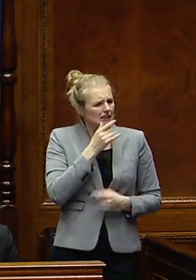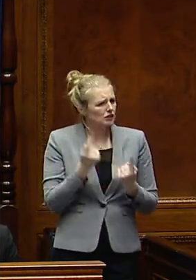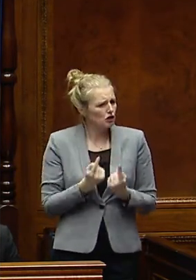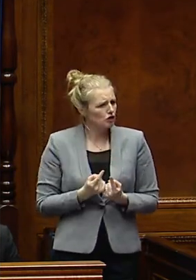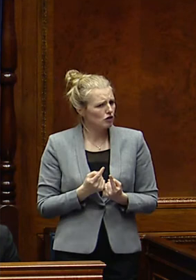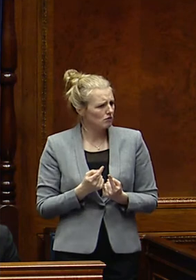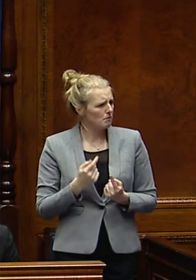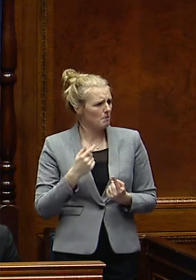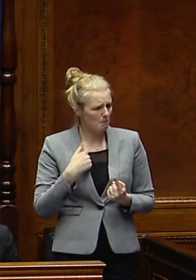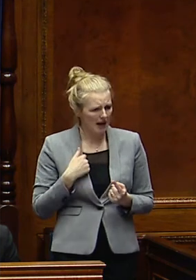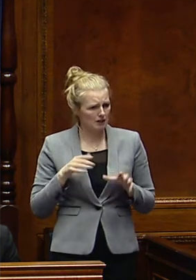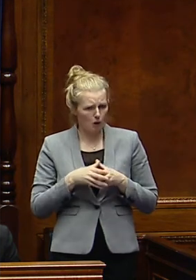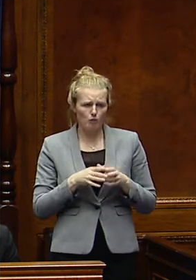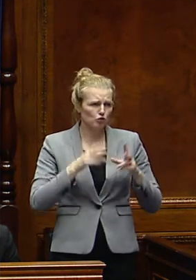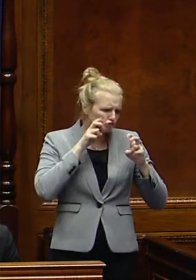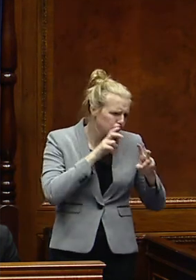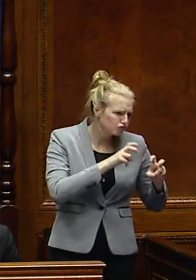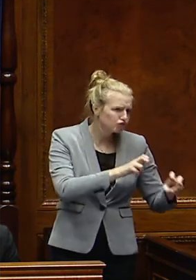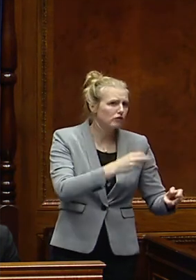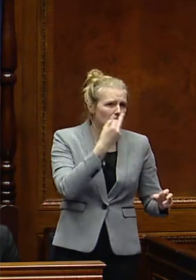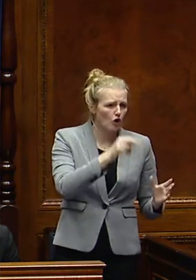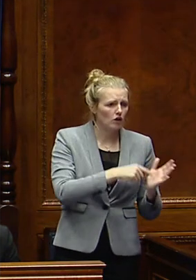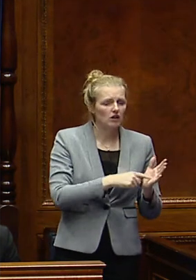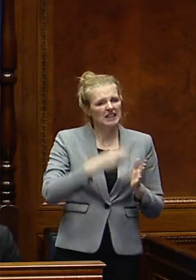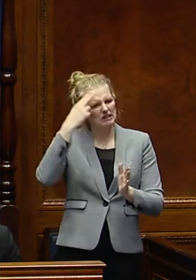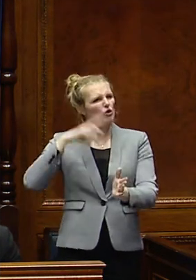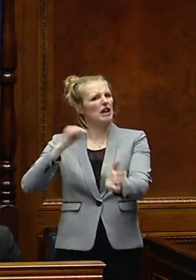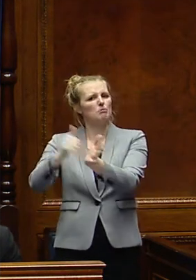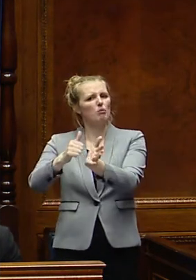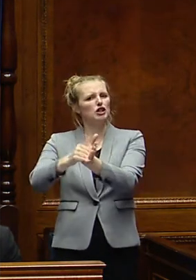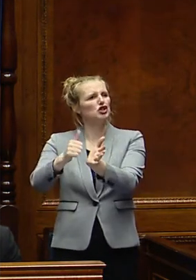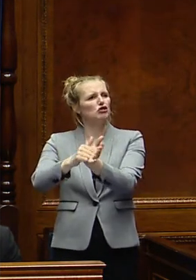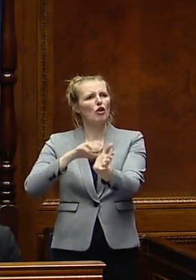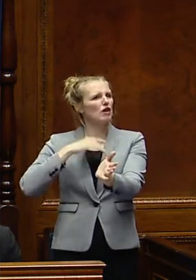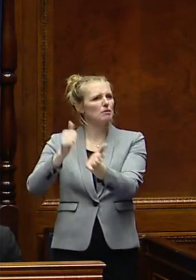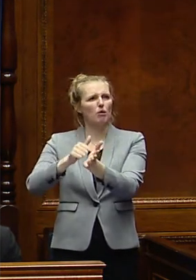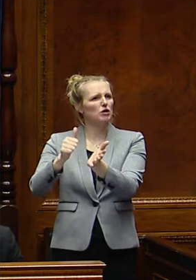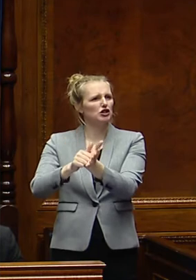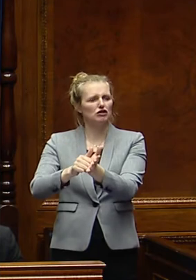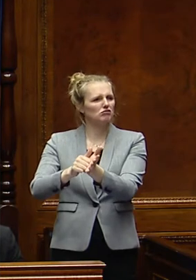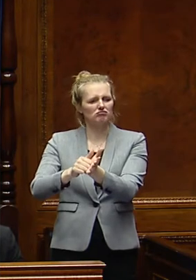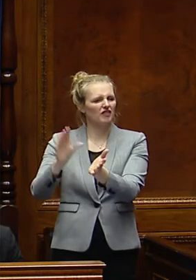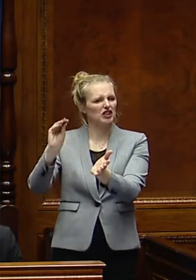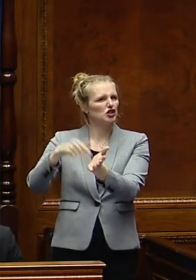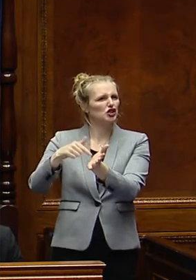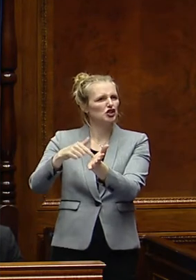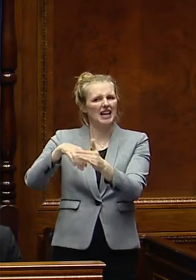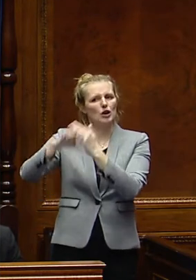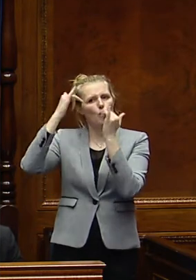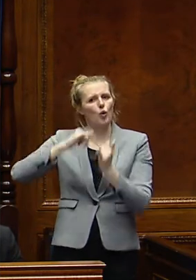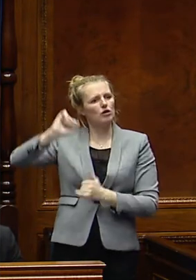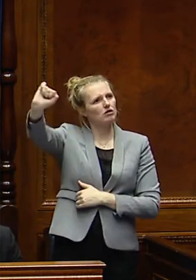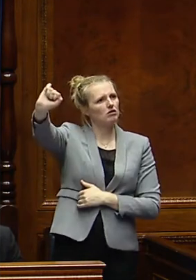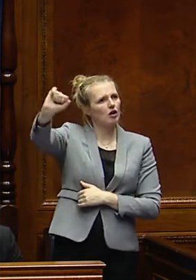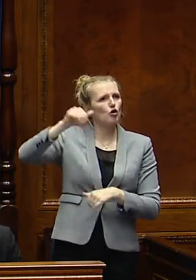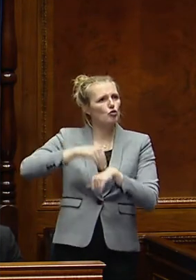a large resource into, those names are already published within the system that adjudicates on those issues, and that's within the court and